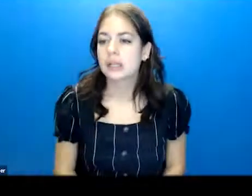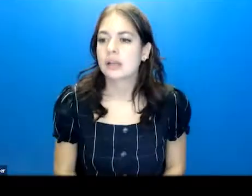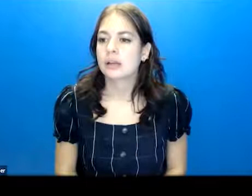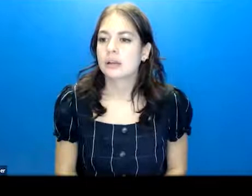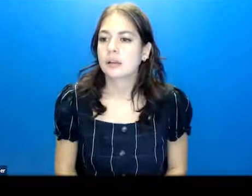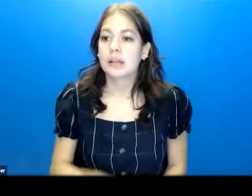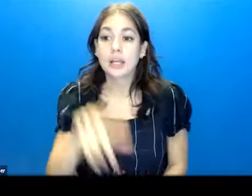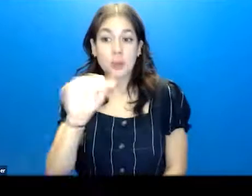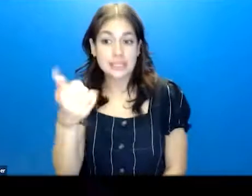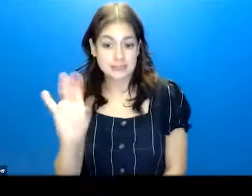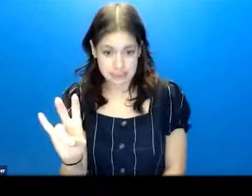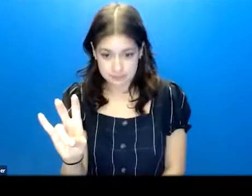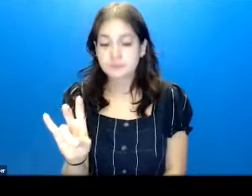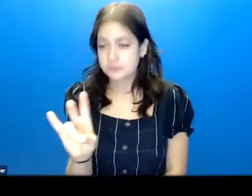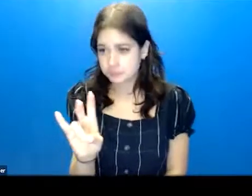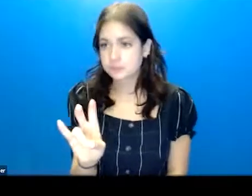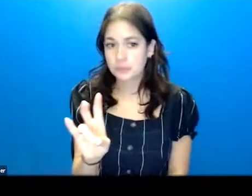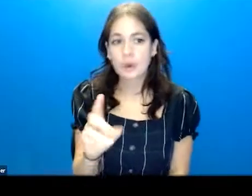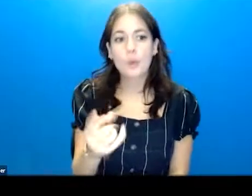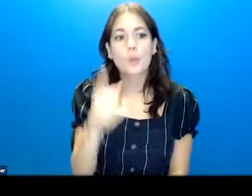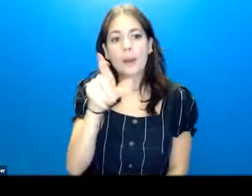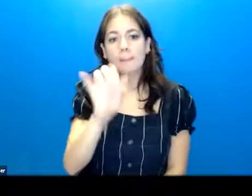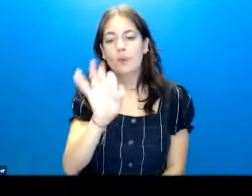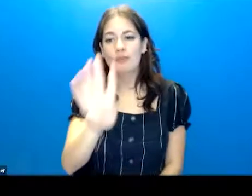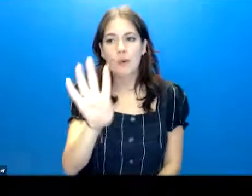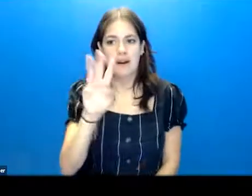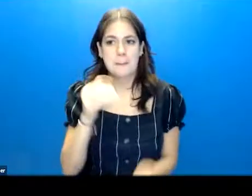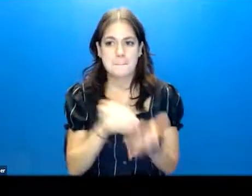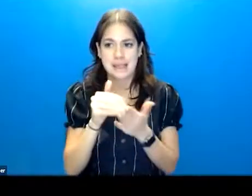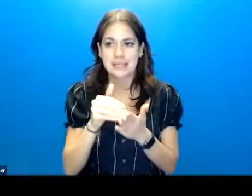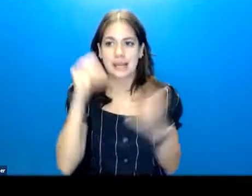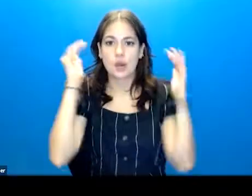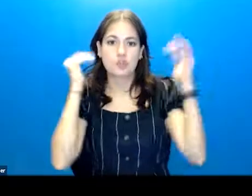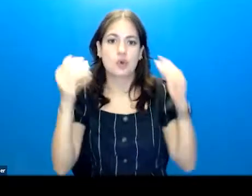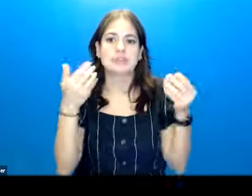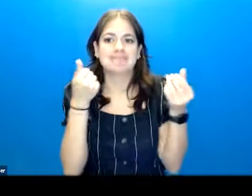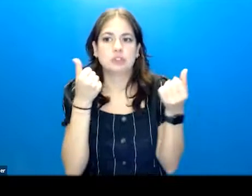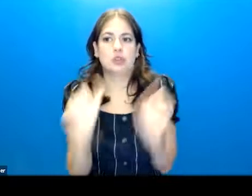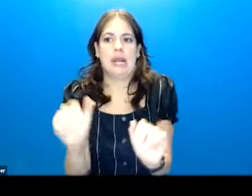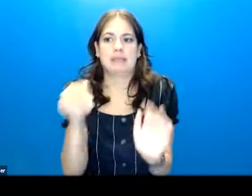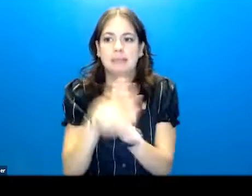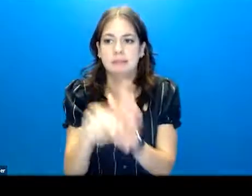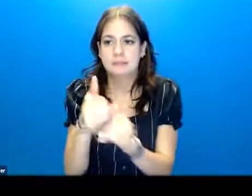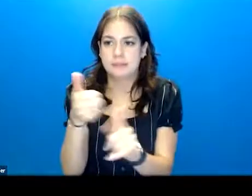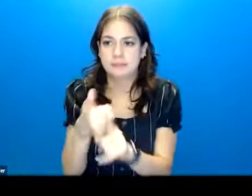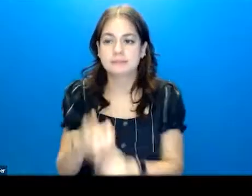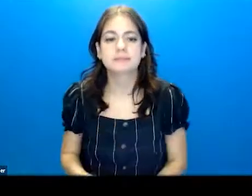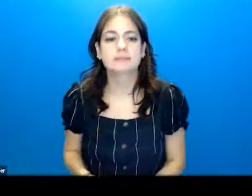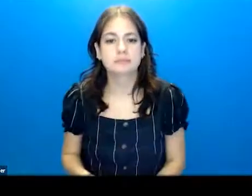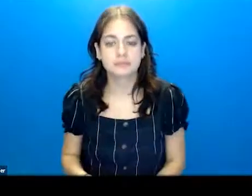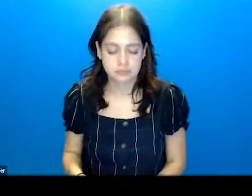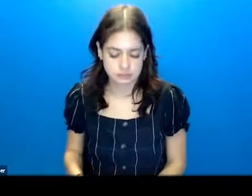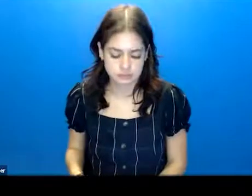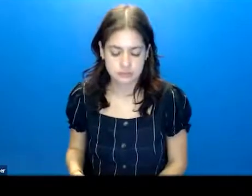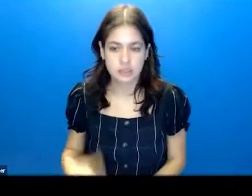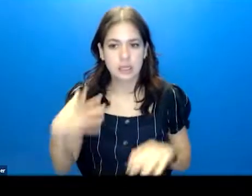In 2017, 1.4 million adults attempted suicide. And it's really